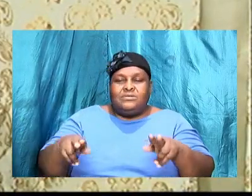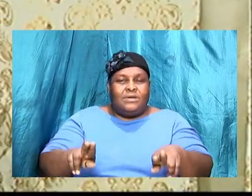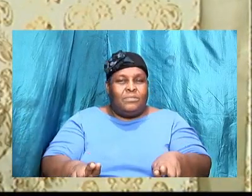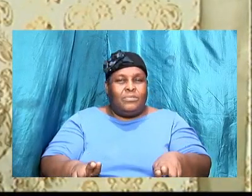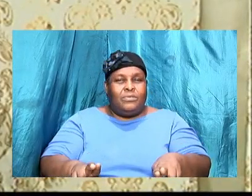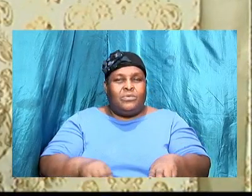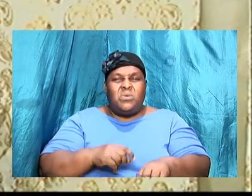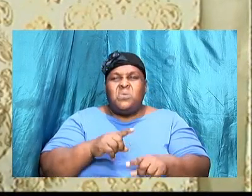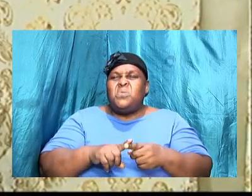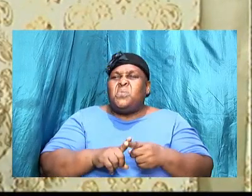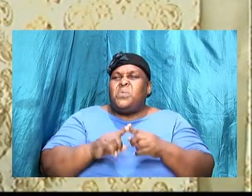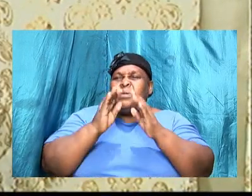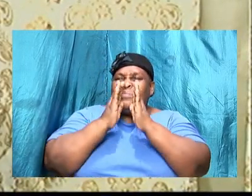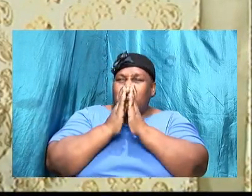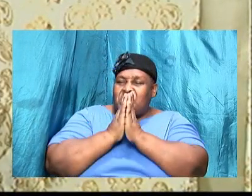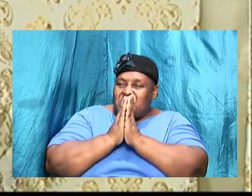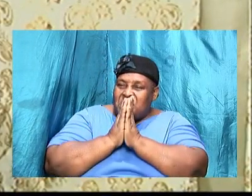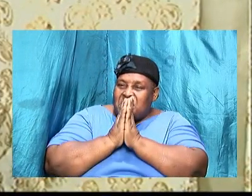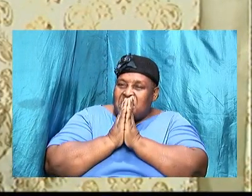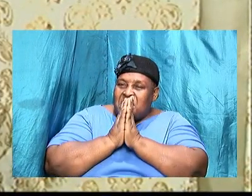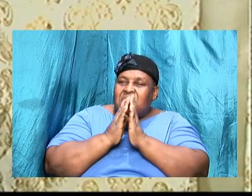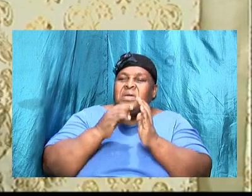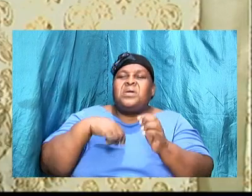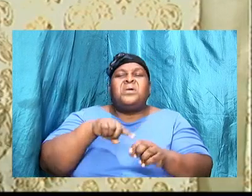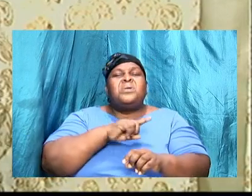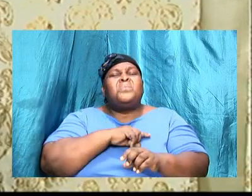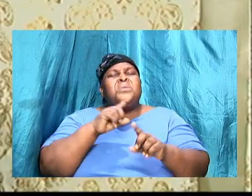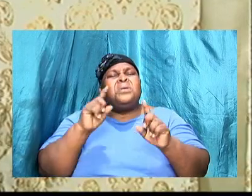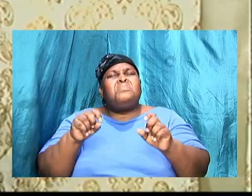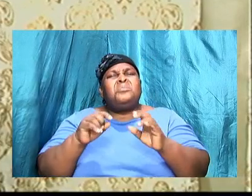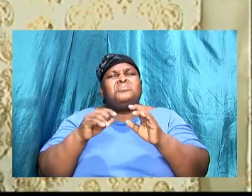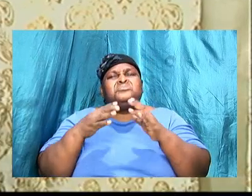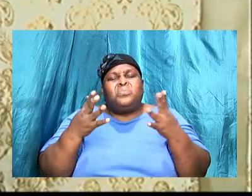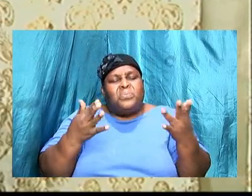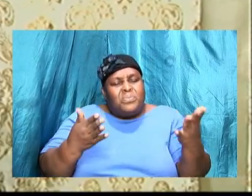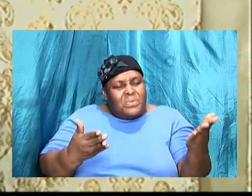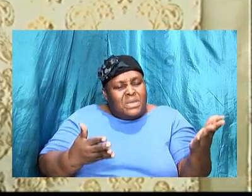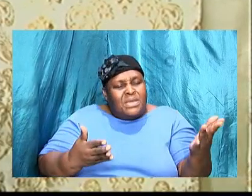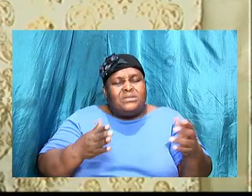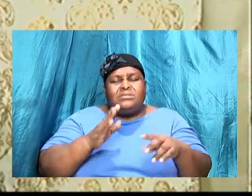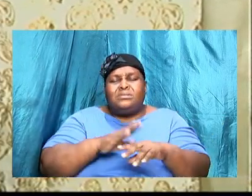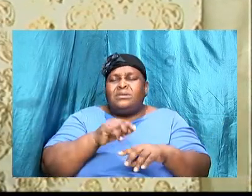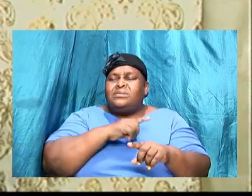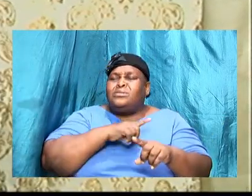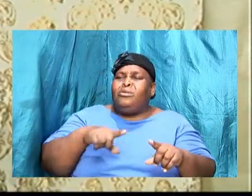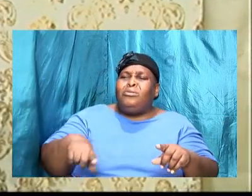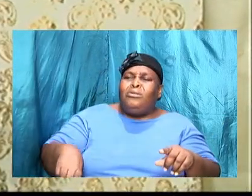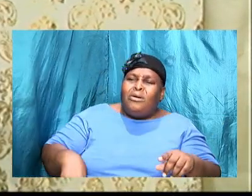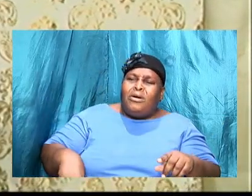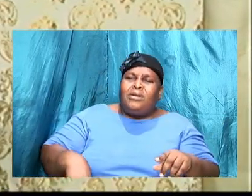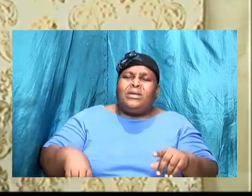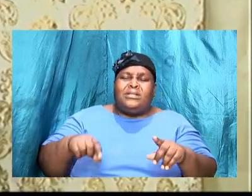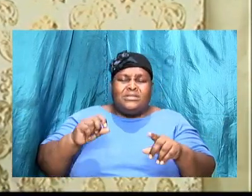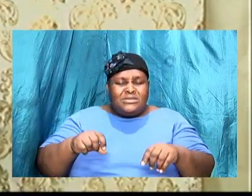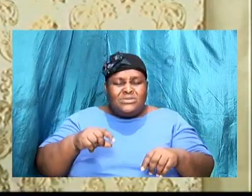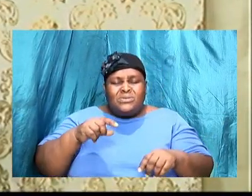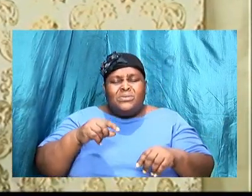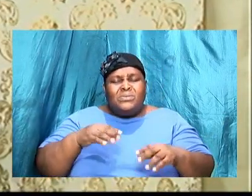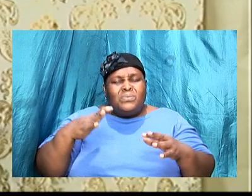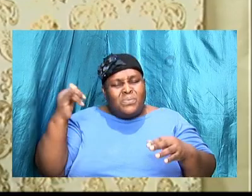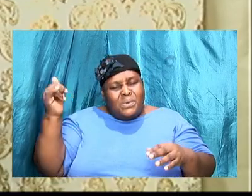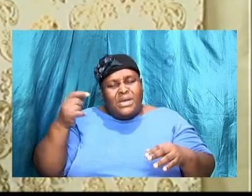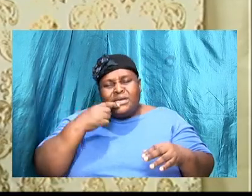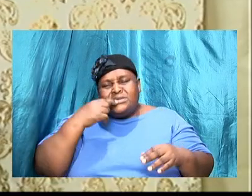When we pray, we must wait on the Lord. And this is why I made the point earlier on that you